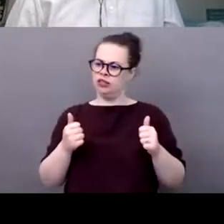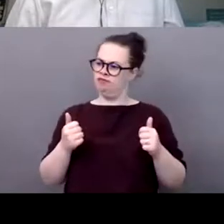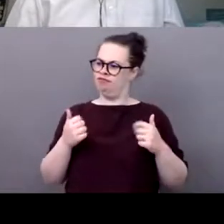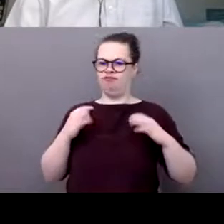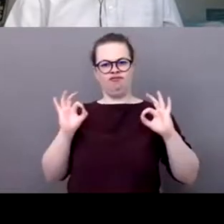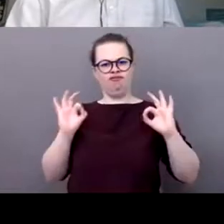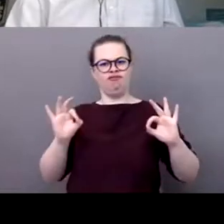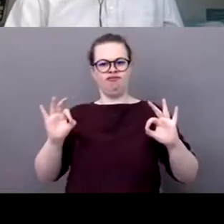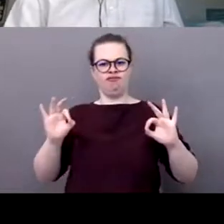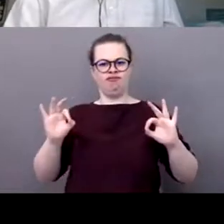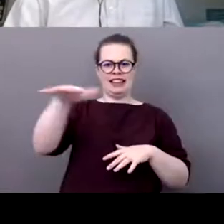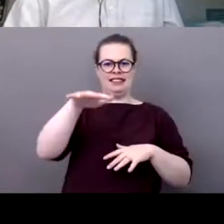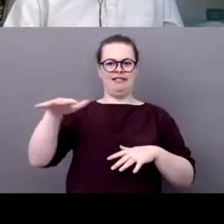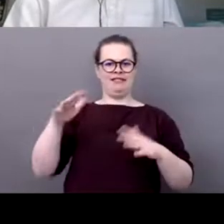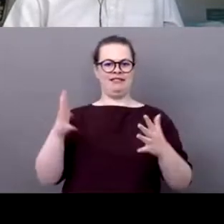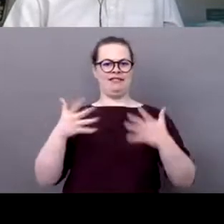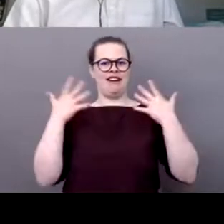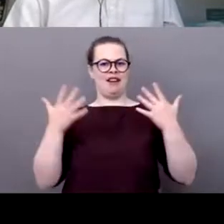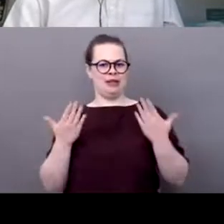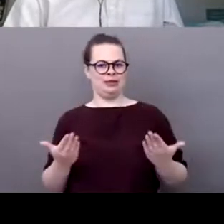who wants to add something